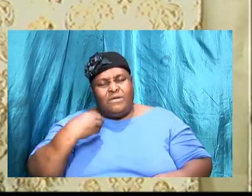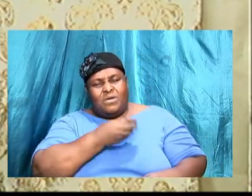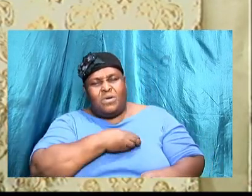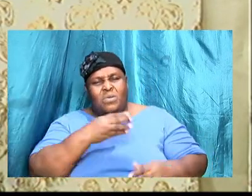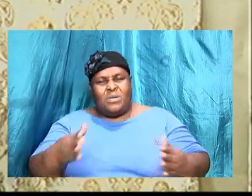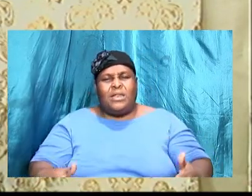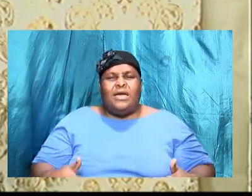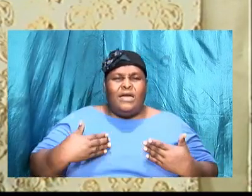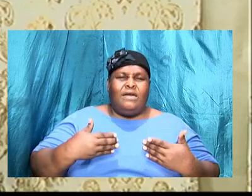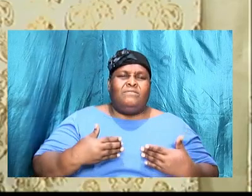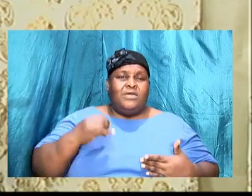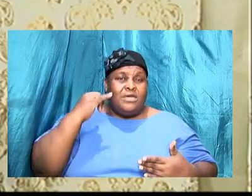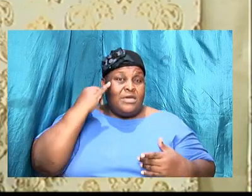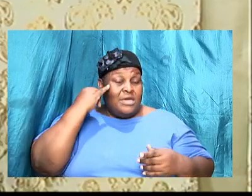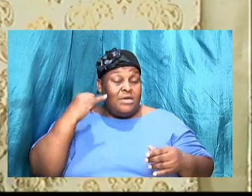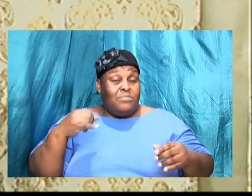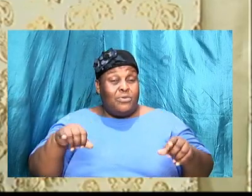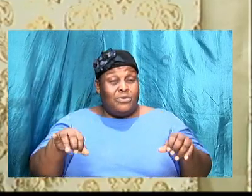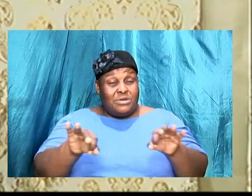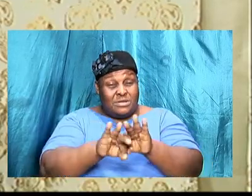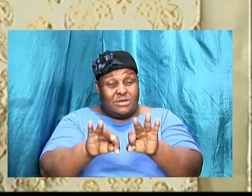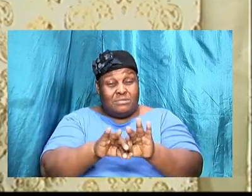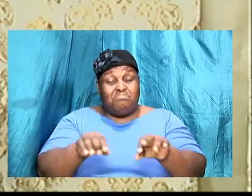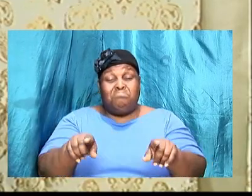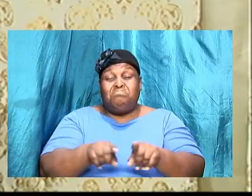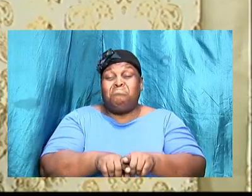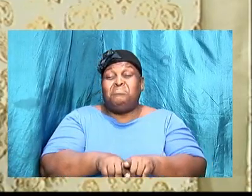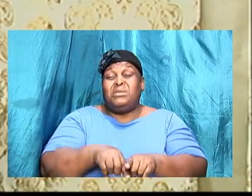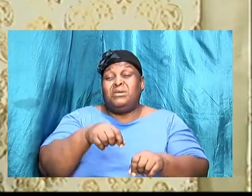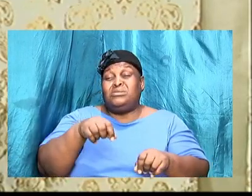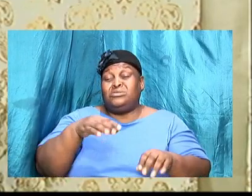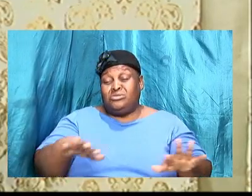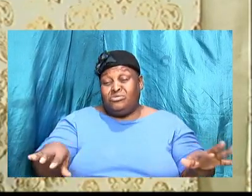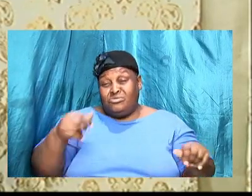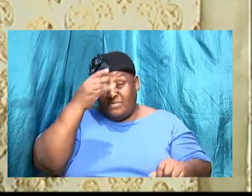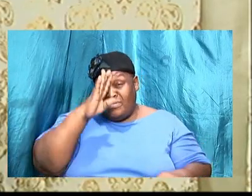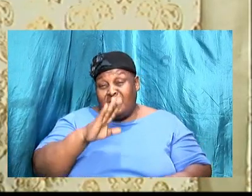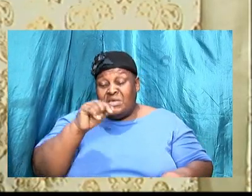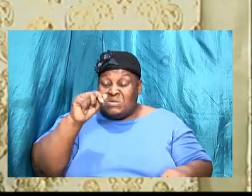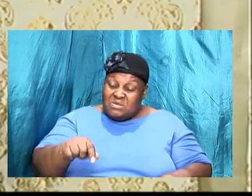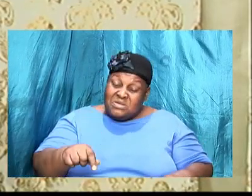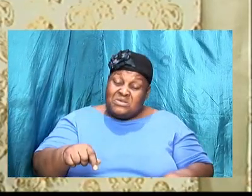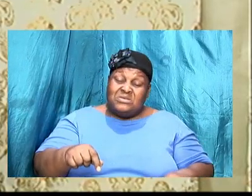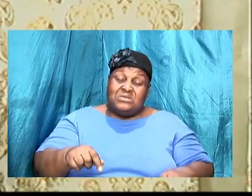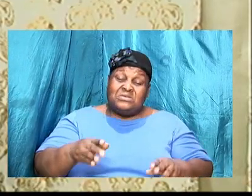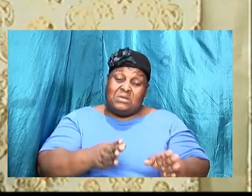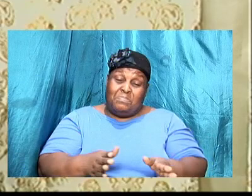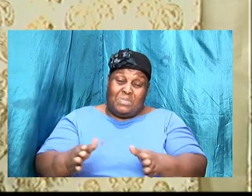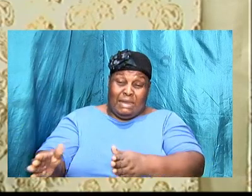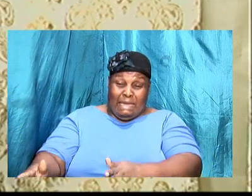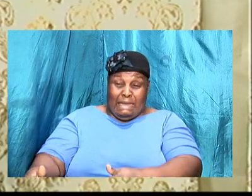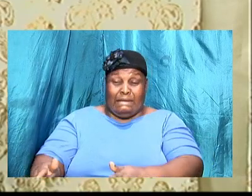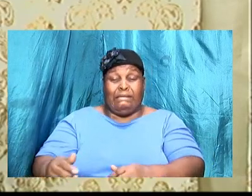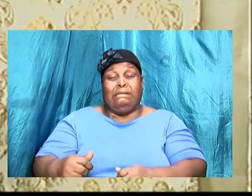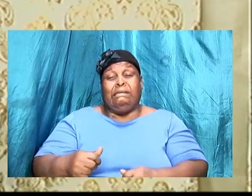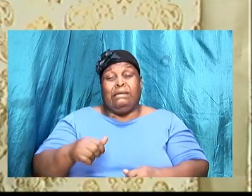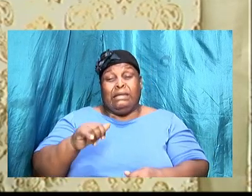children of God, this is the plan that we embrace, this is the plan that we walk in, the plan for,